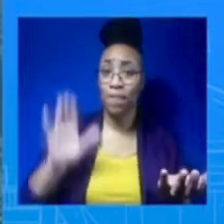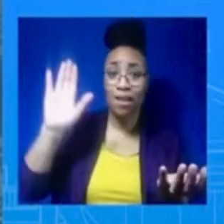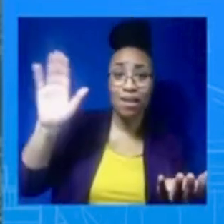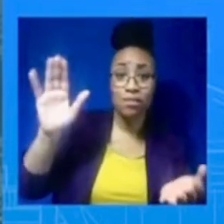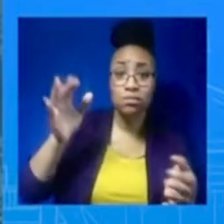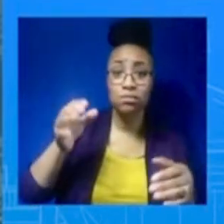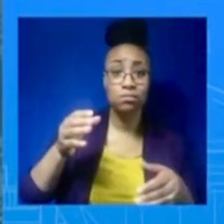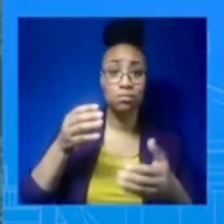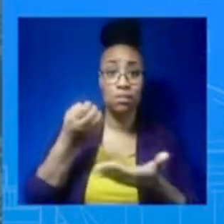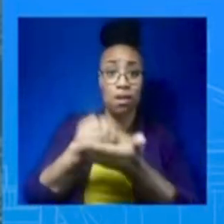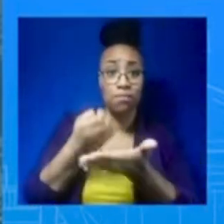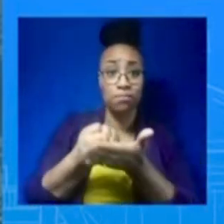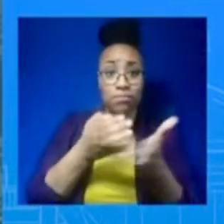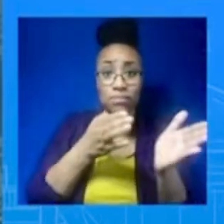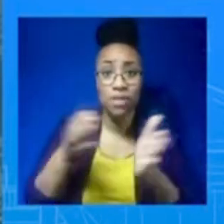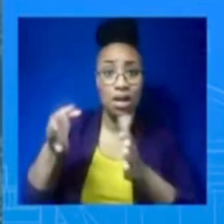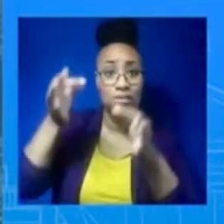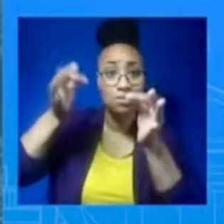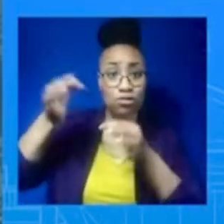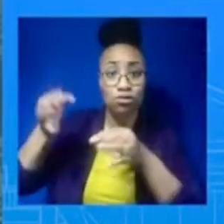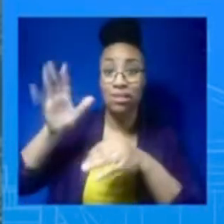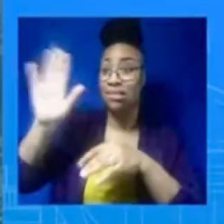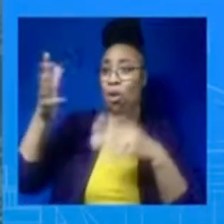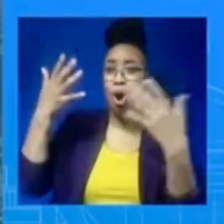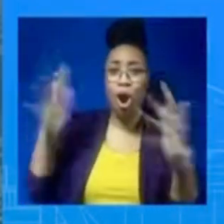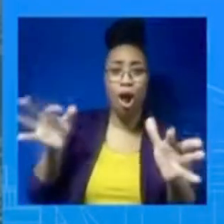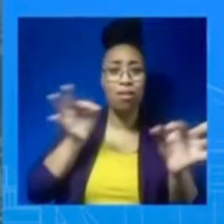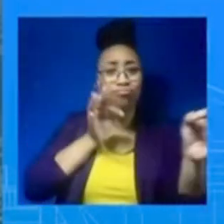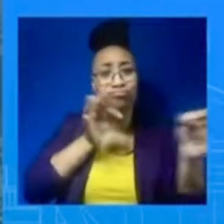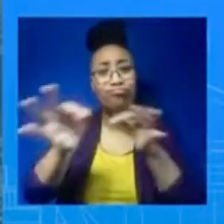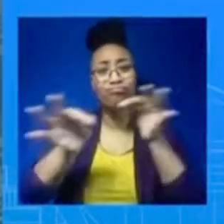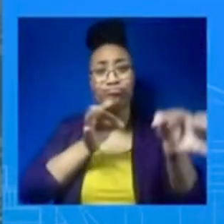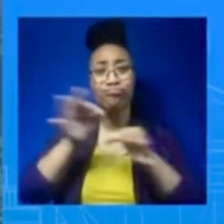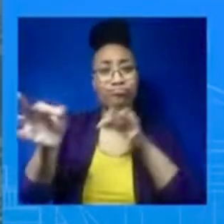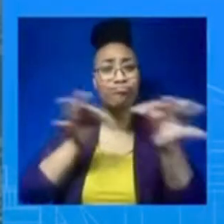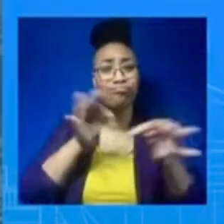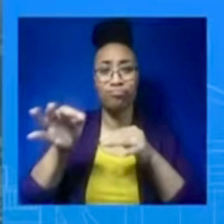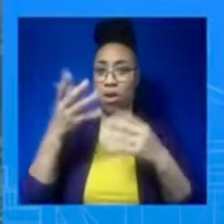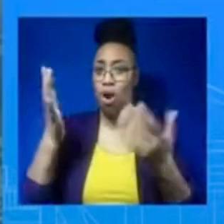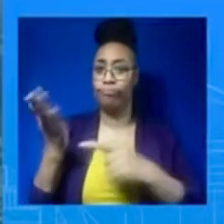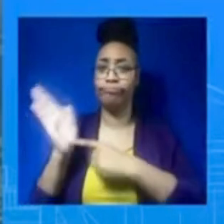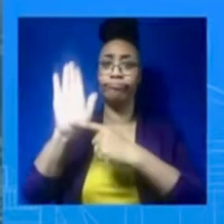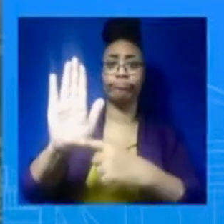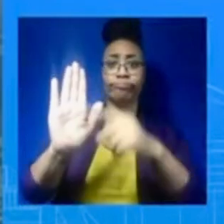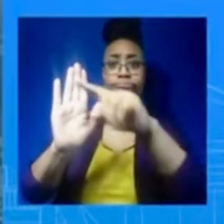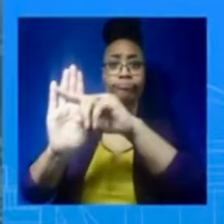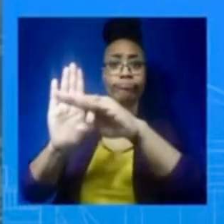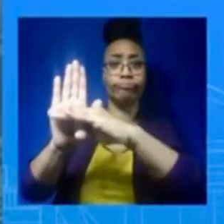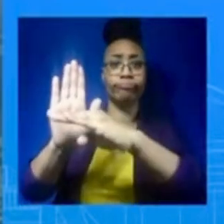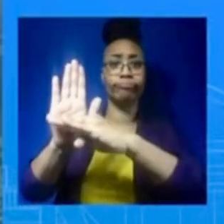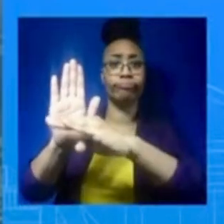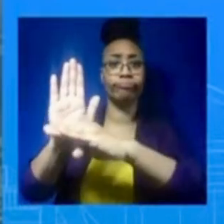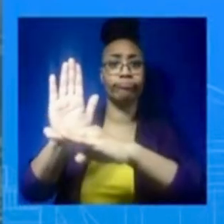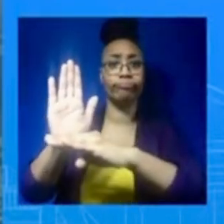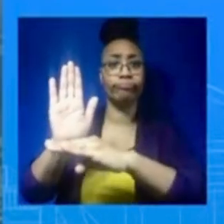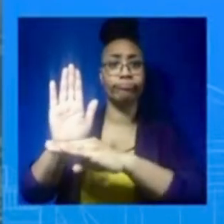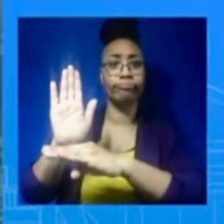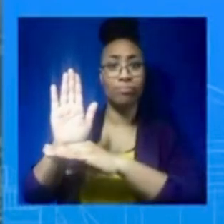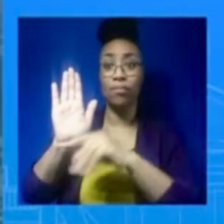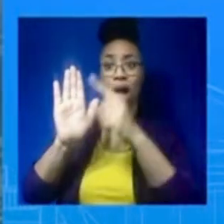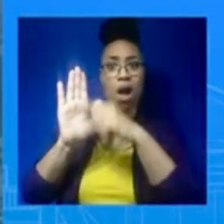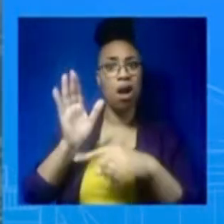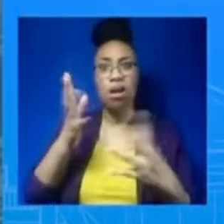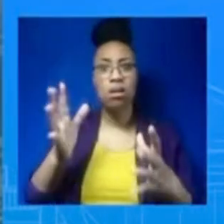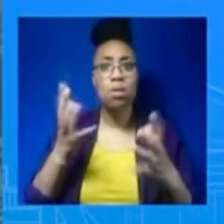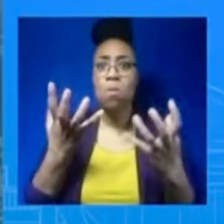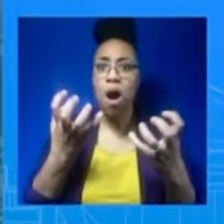to lay out these last two years. And certainly, he wants to continue to build on that, continue to build on growing the economy from the bottom up and middle out. I'm not